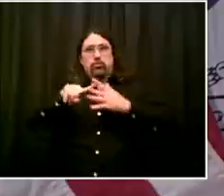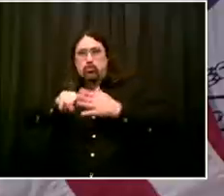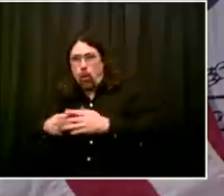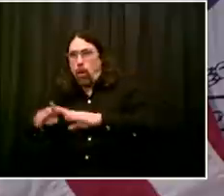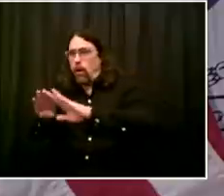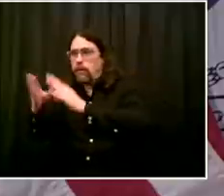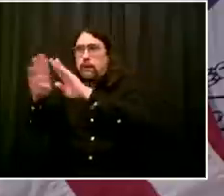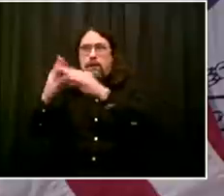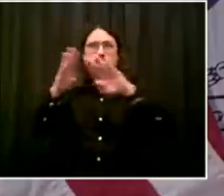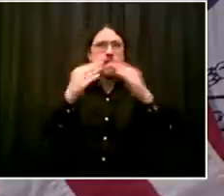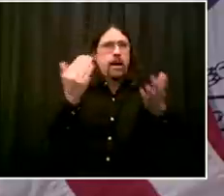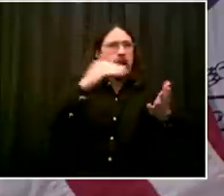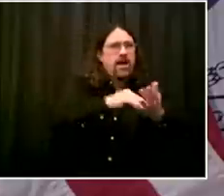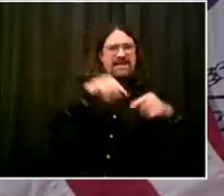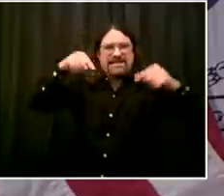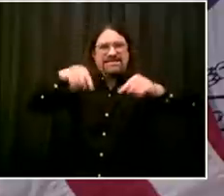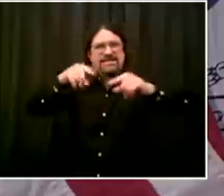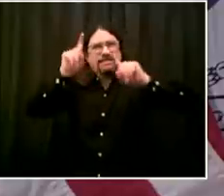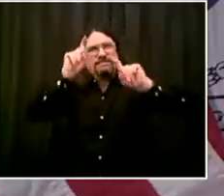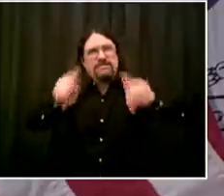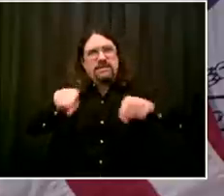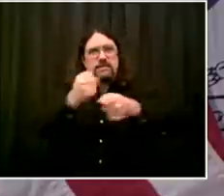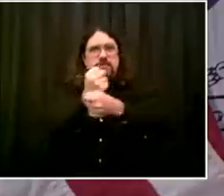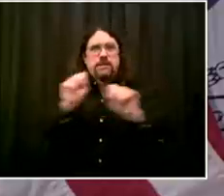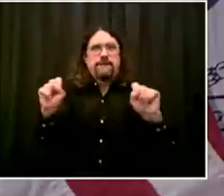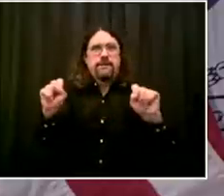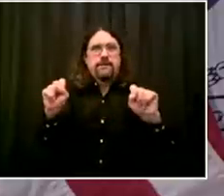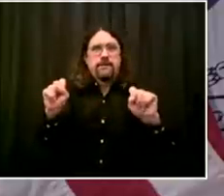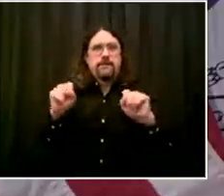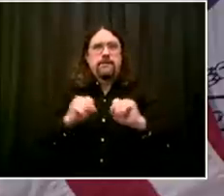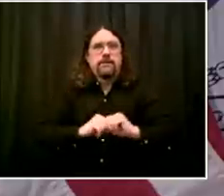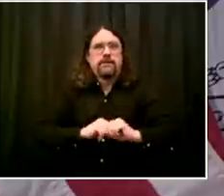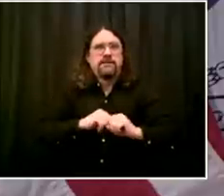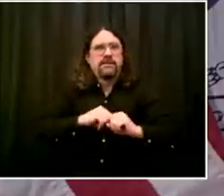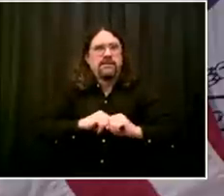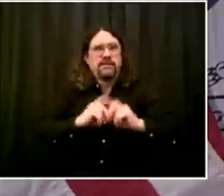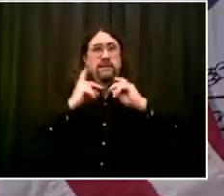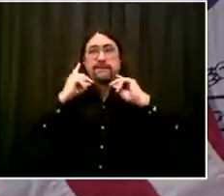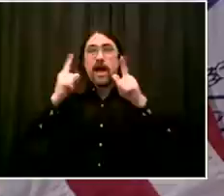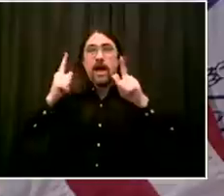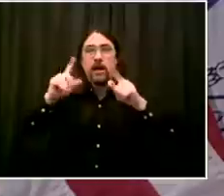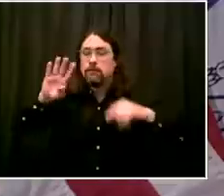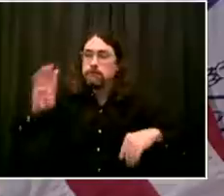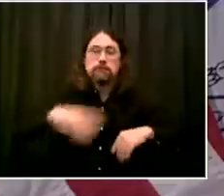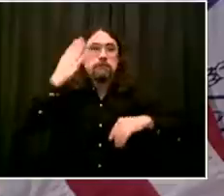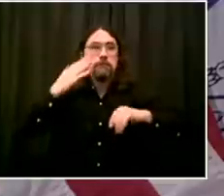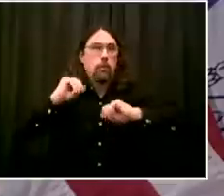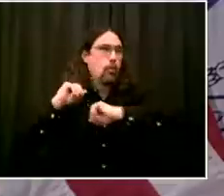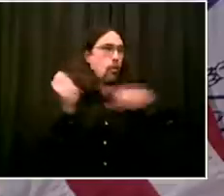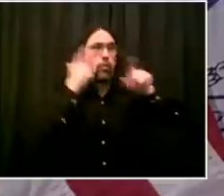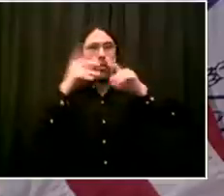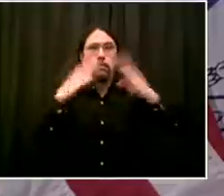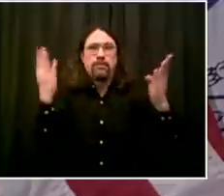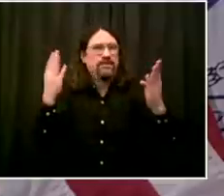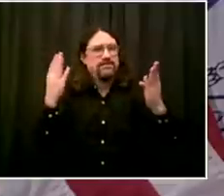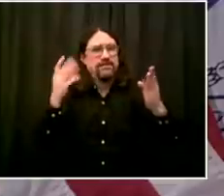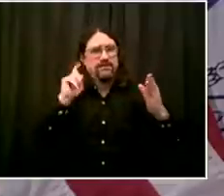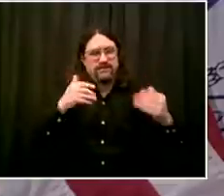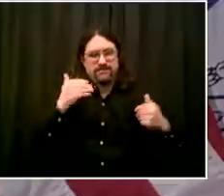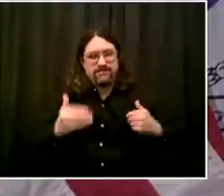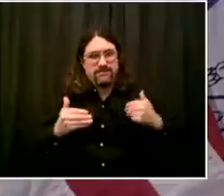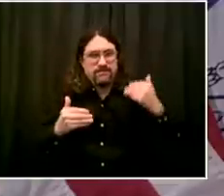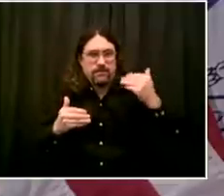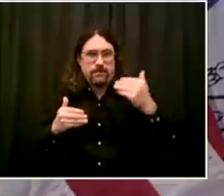is something we're in constant dialogue with the state on, that we may need some additional measures that might not have been needed